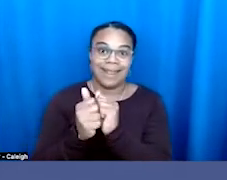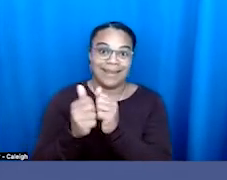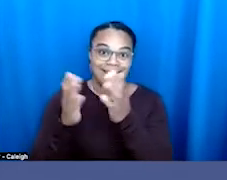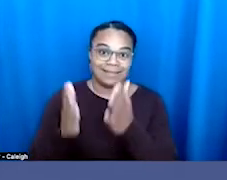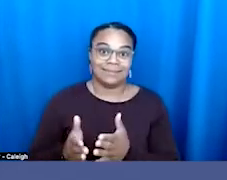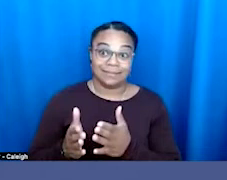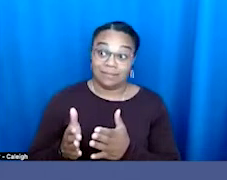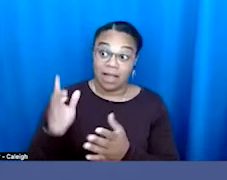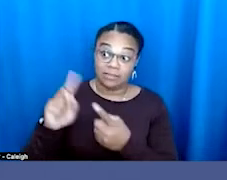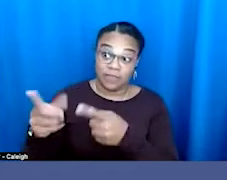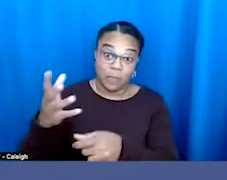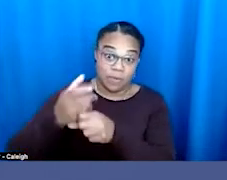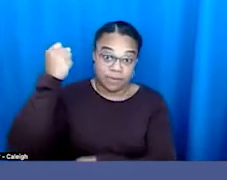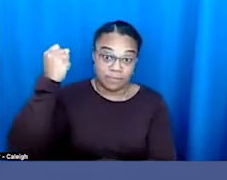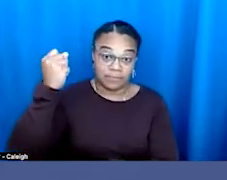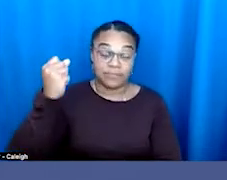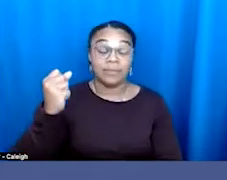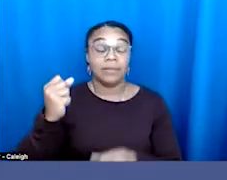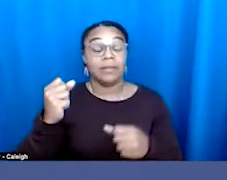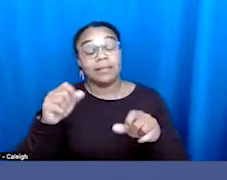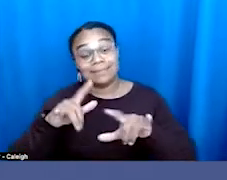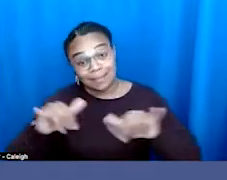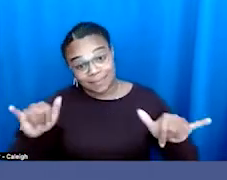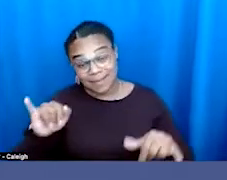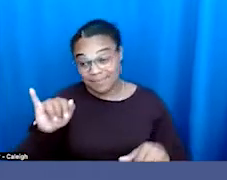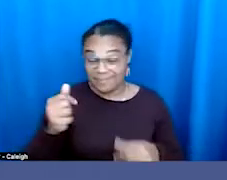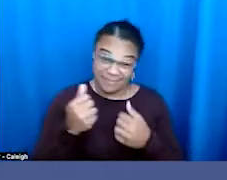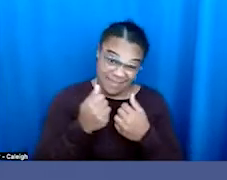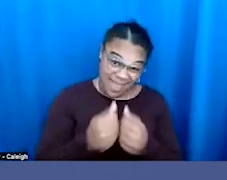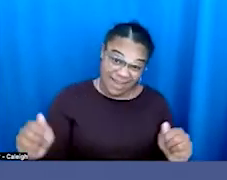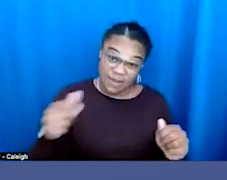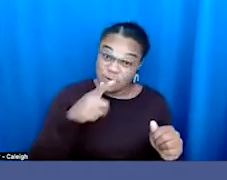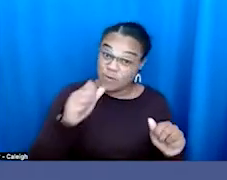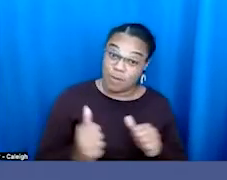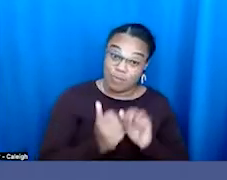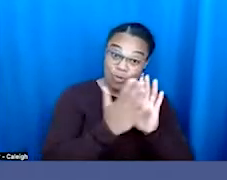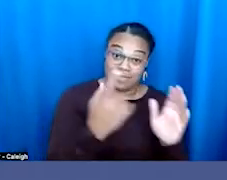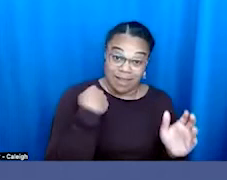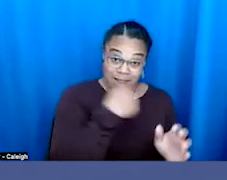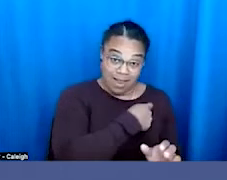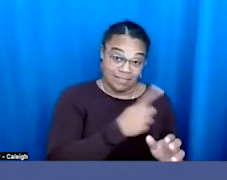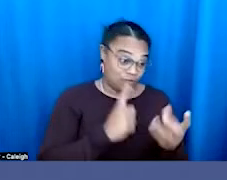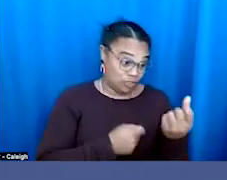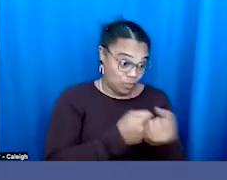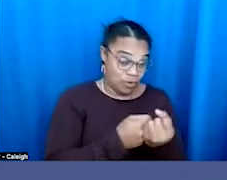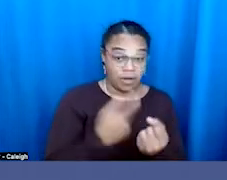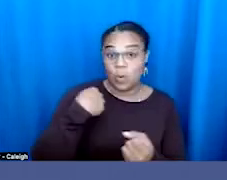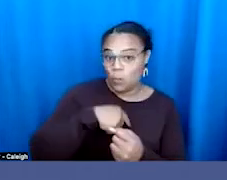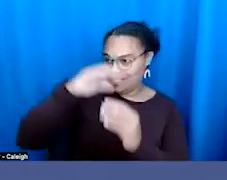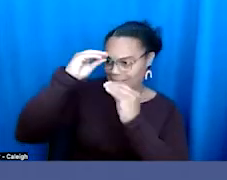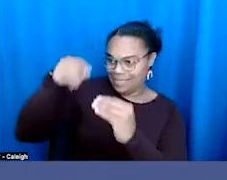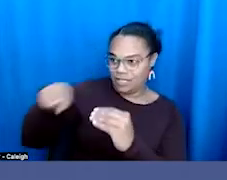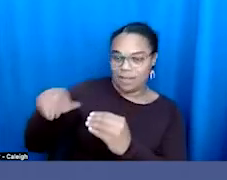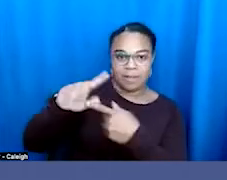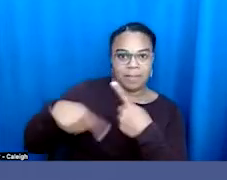At the same time, any candidate that comes to us for endorsement, we're also training them on the community about LGBTQ